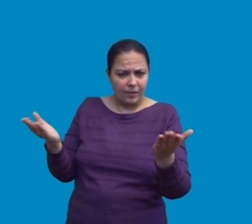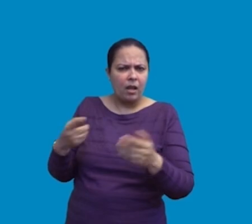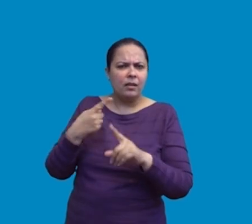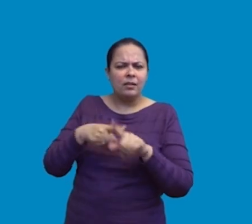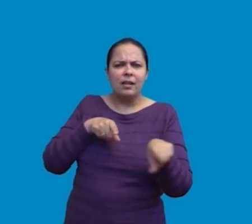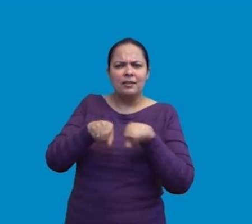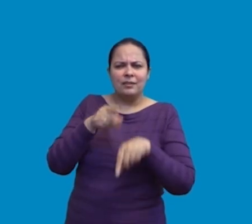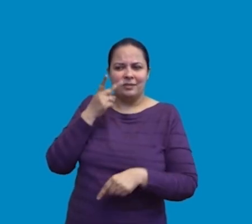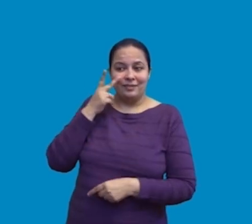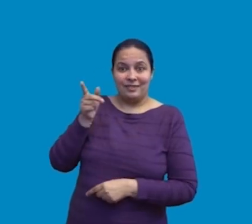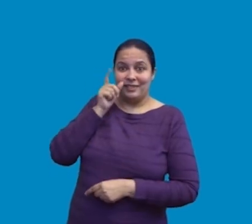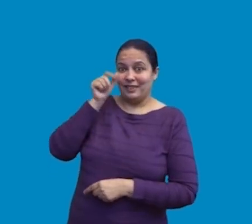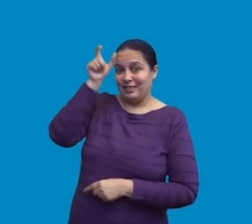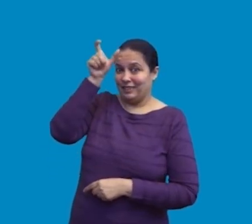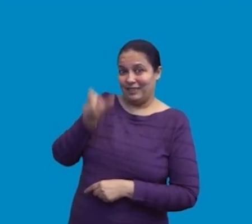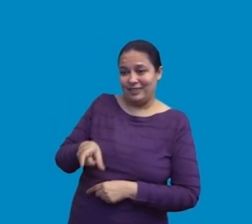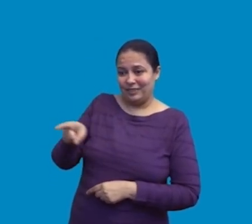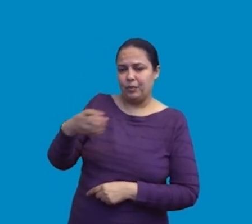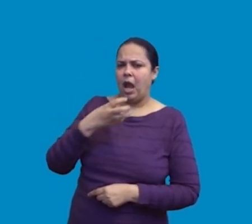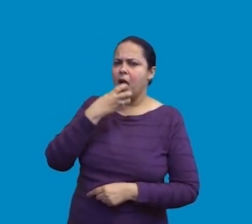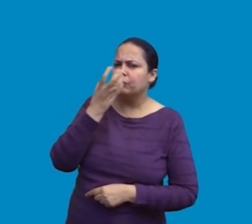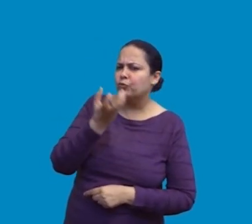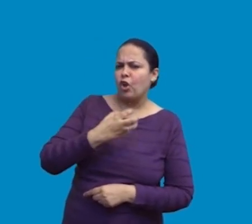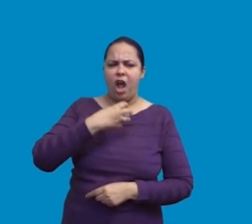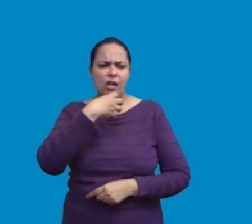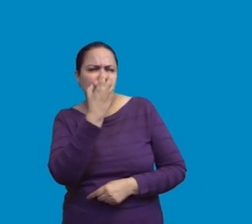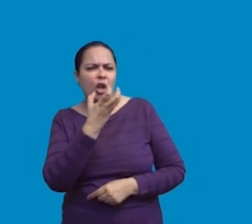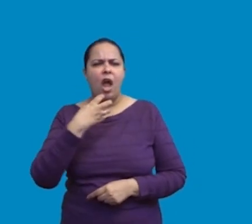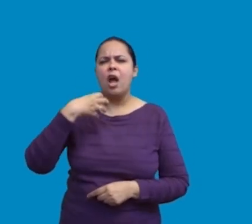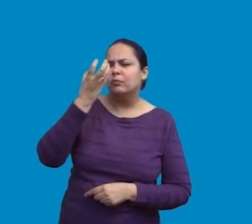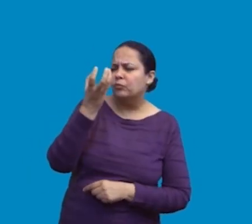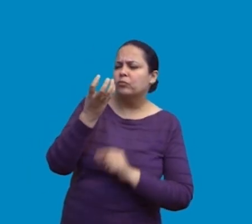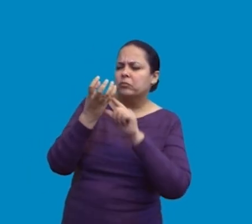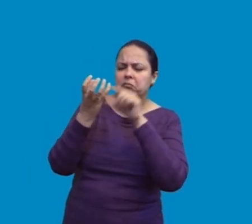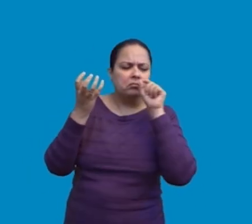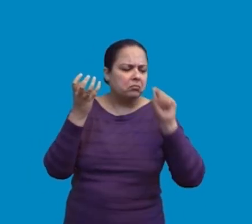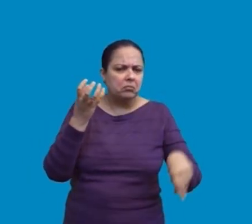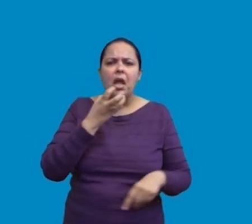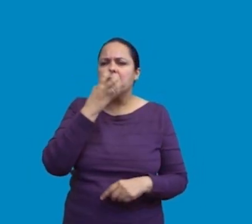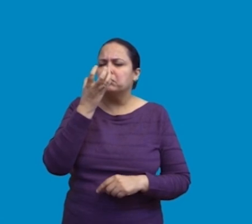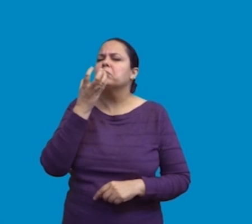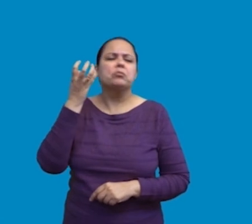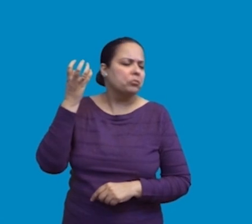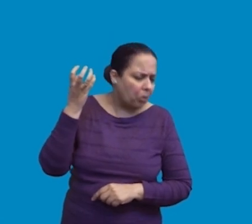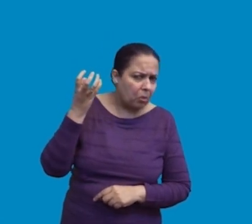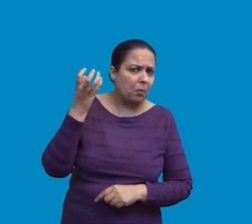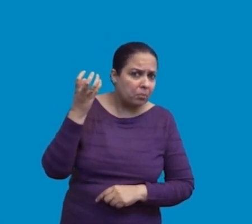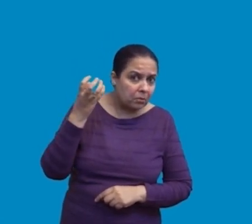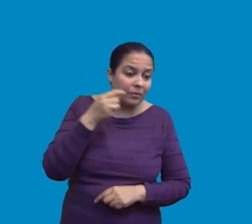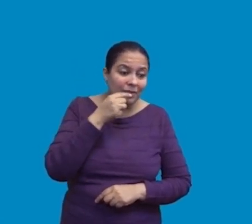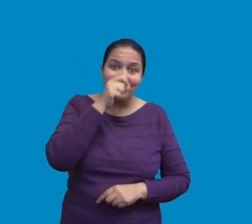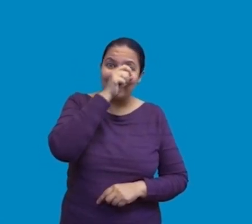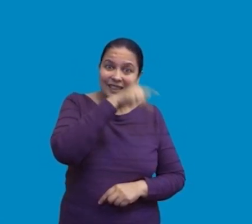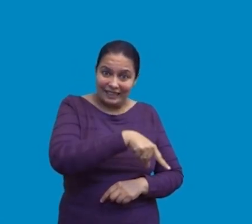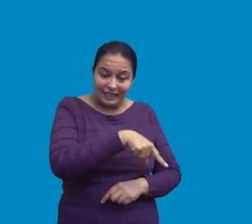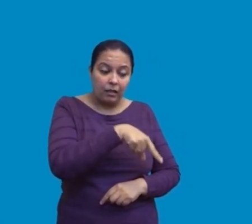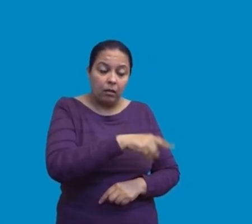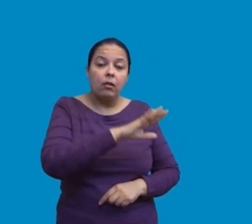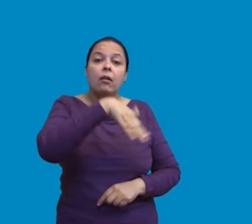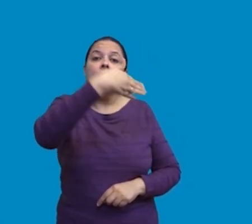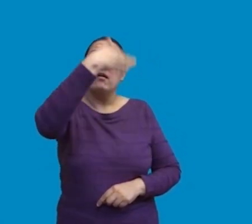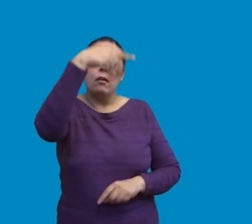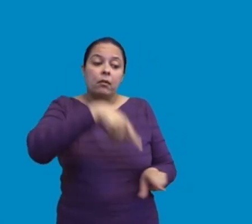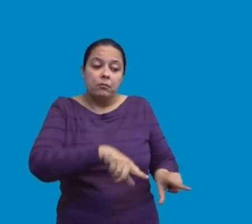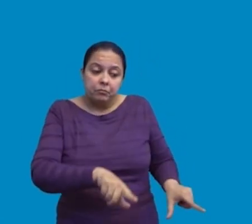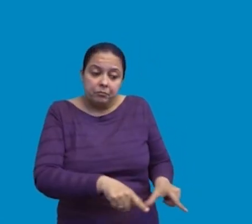apple after eating a small part of it. The seeds of this leftover fruit have a potential to grow into plants.